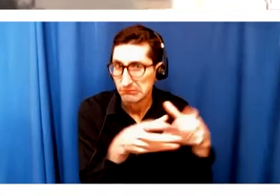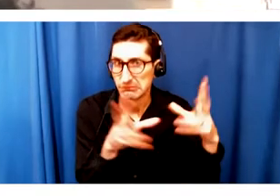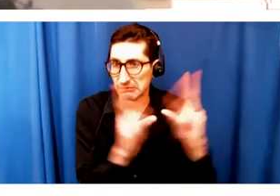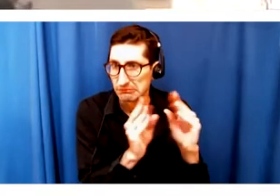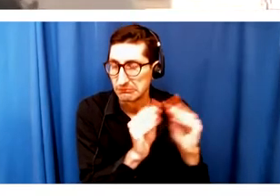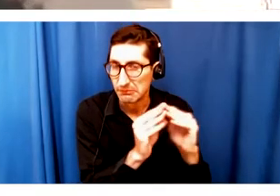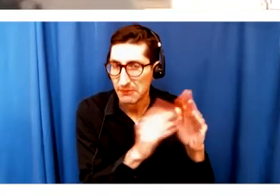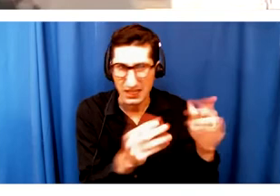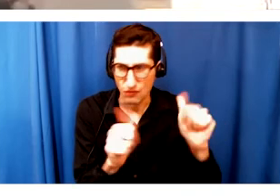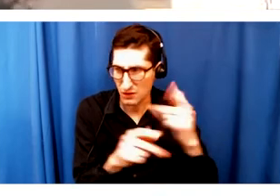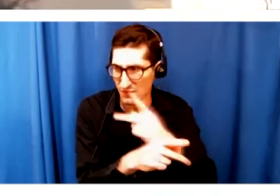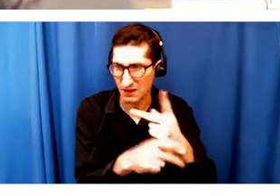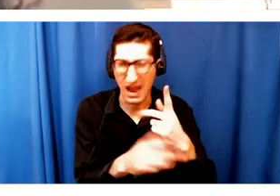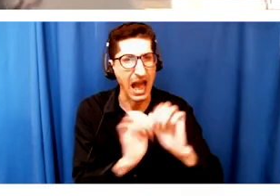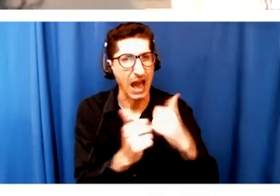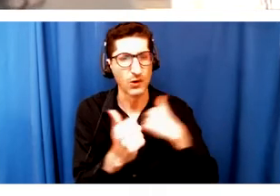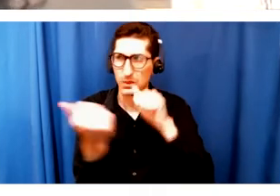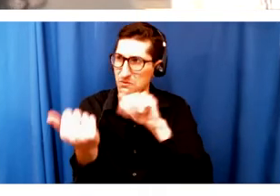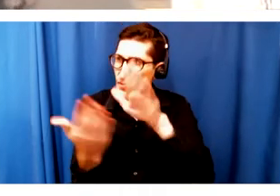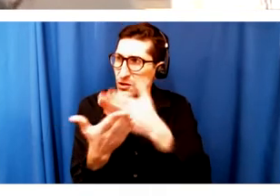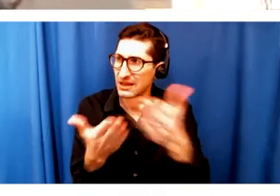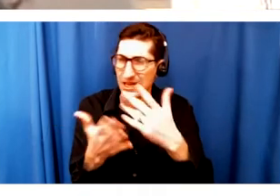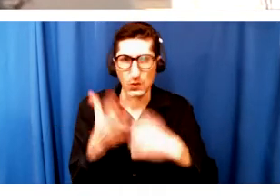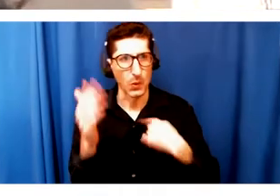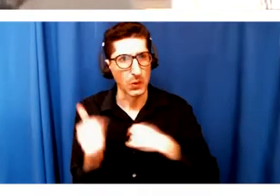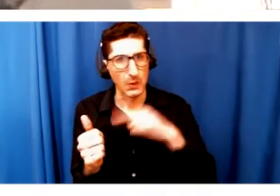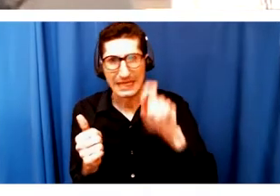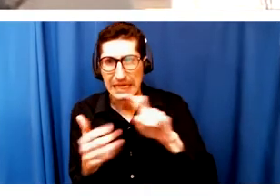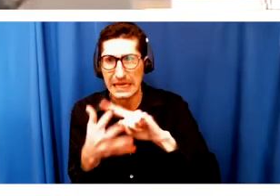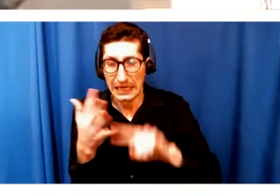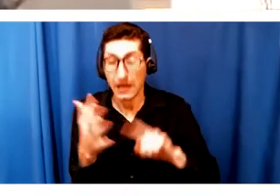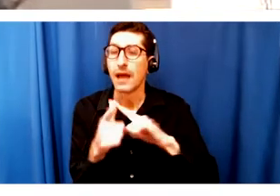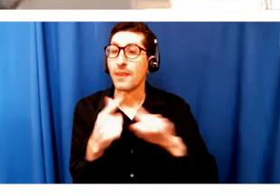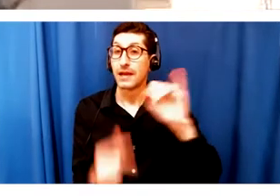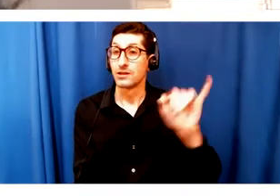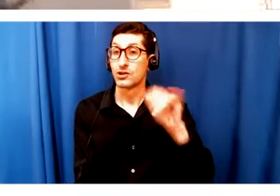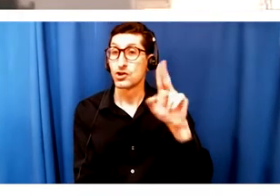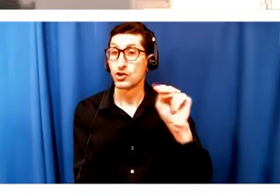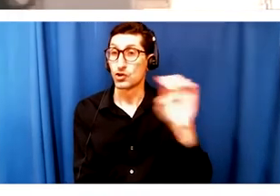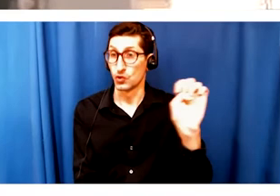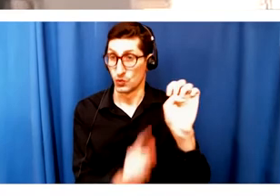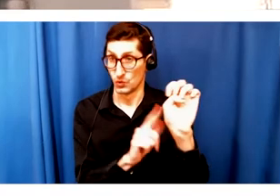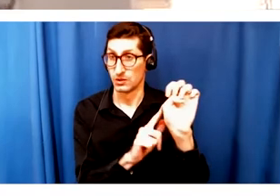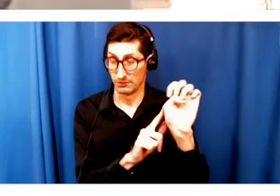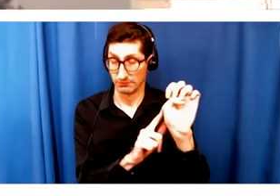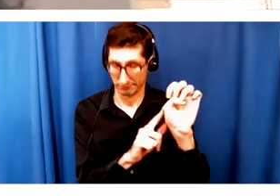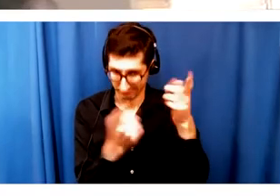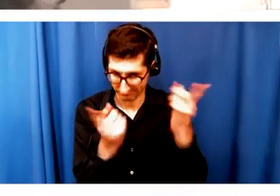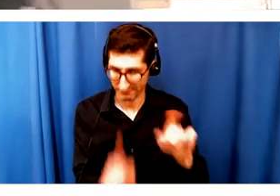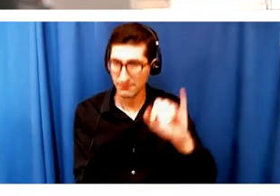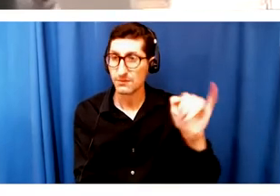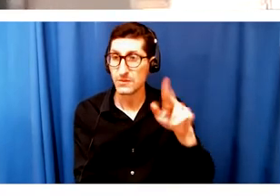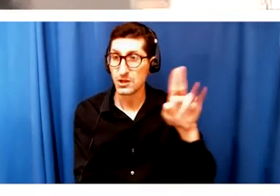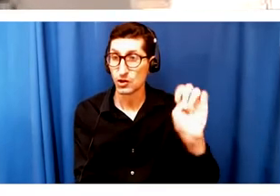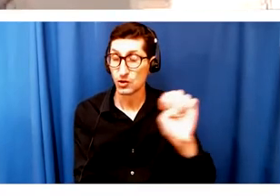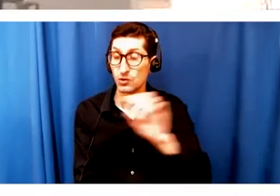need right now? And then, of course, right, in June, after the murder of George Floyd